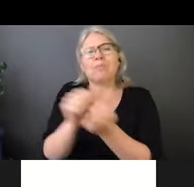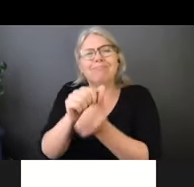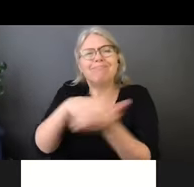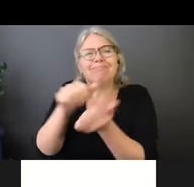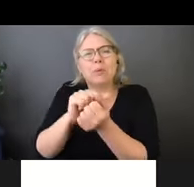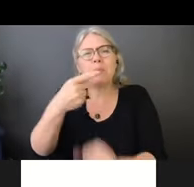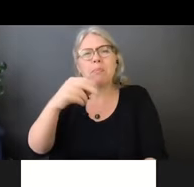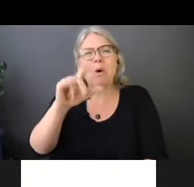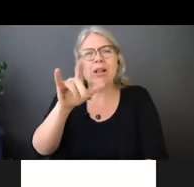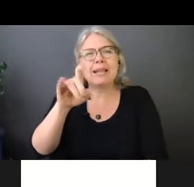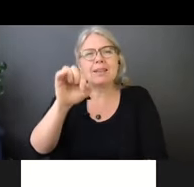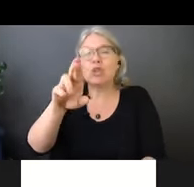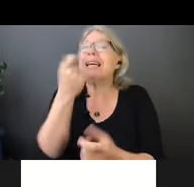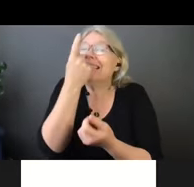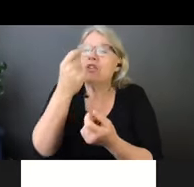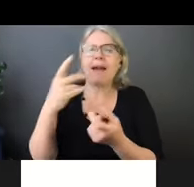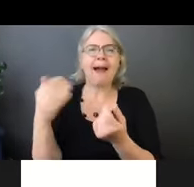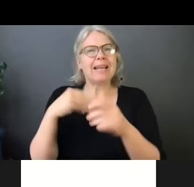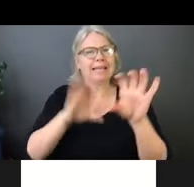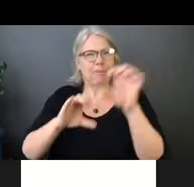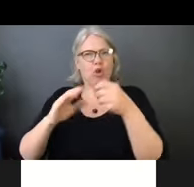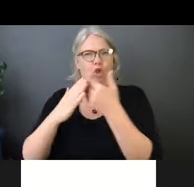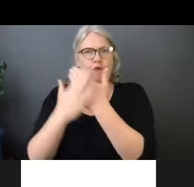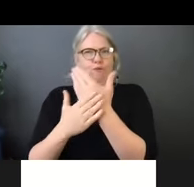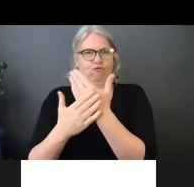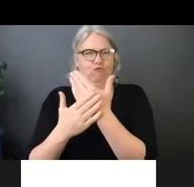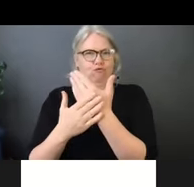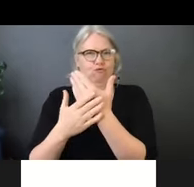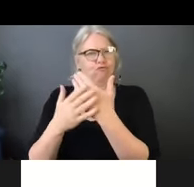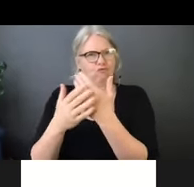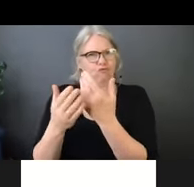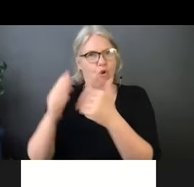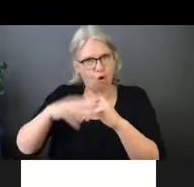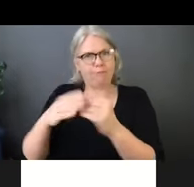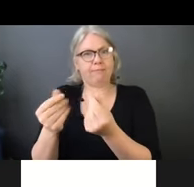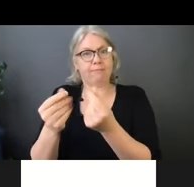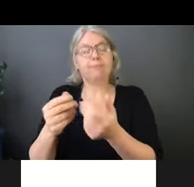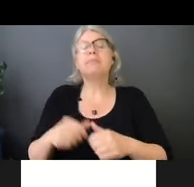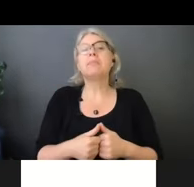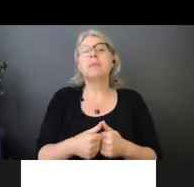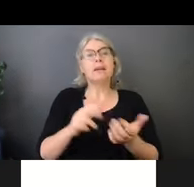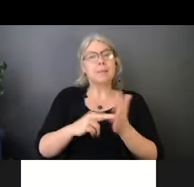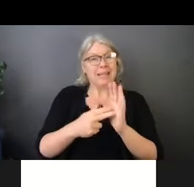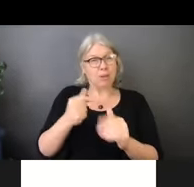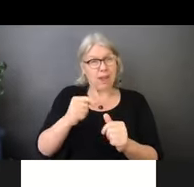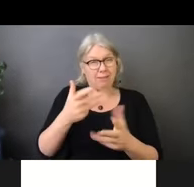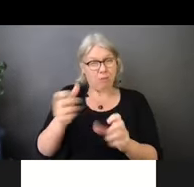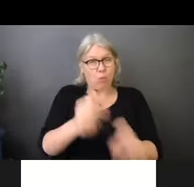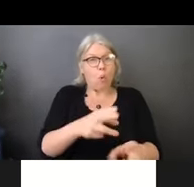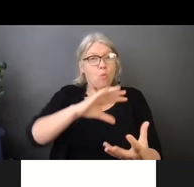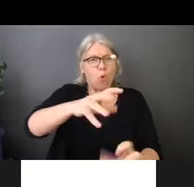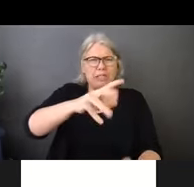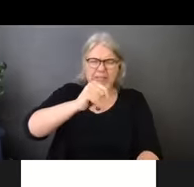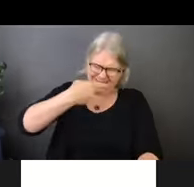And by being chemically finished, what it means is they can be washed on a high temperature and dried on a high temperature